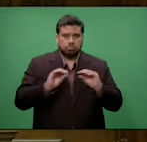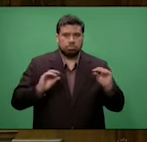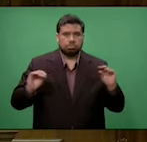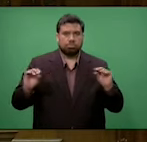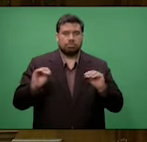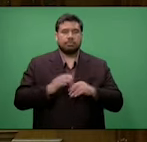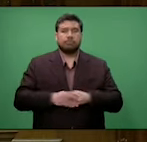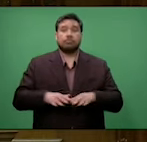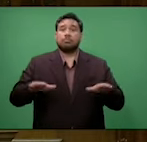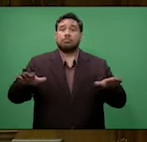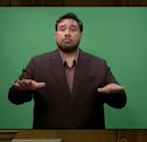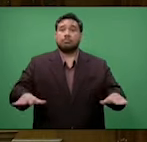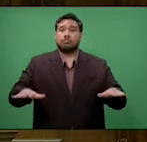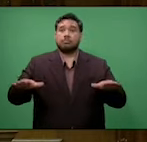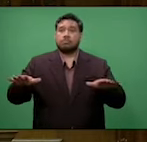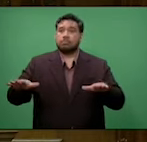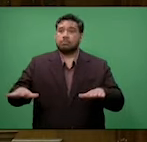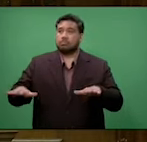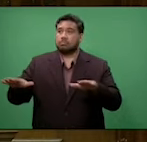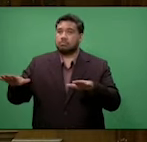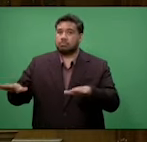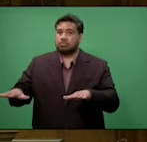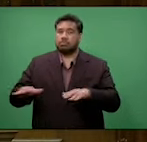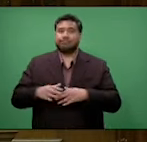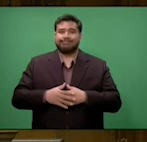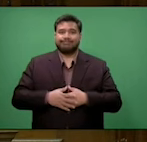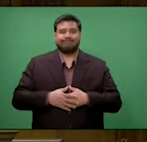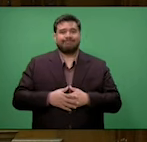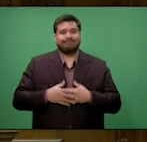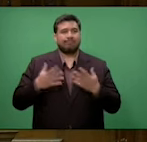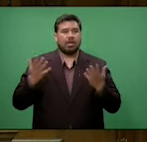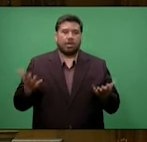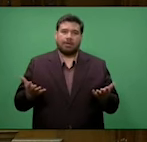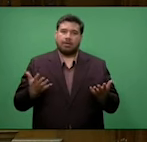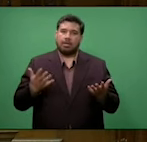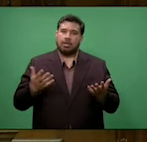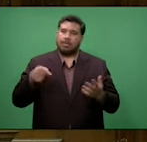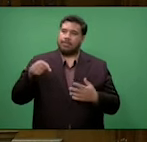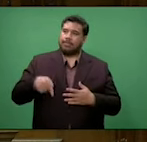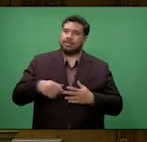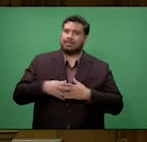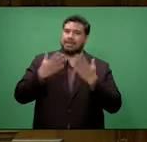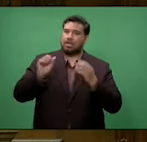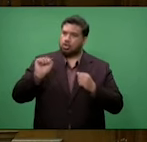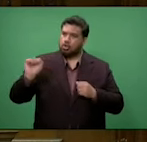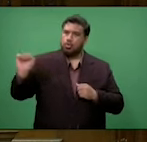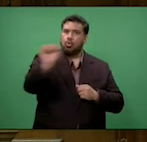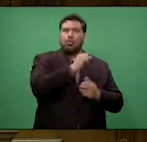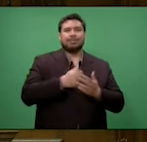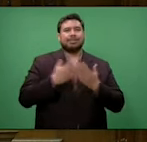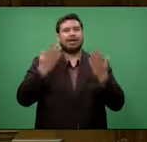What I express to everyone in the gallery, our disappointment that your day has begun with